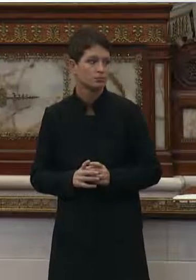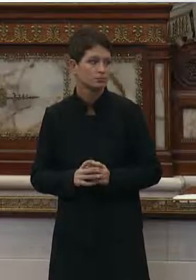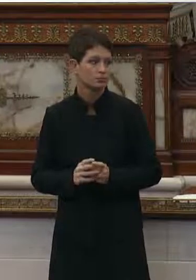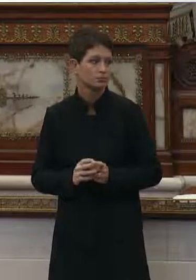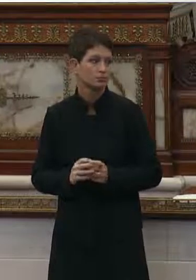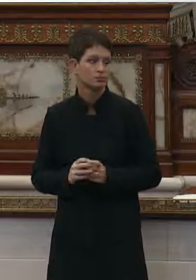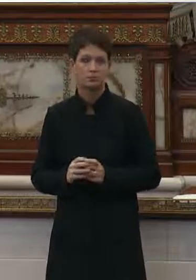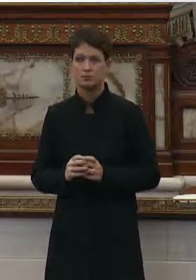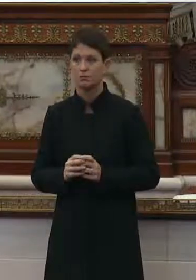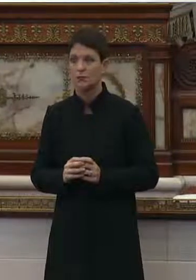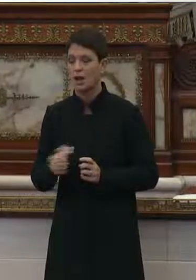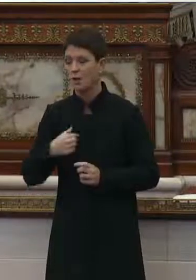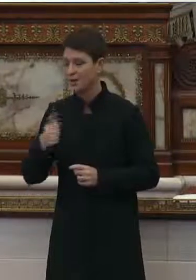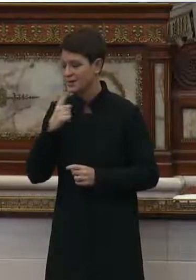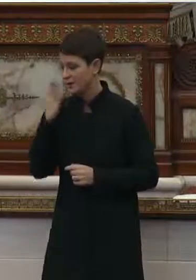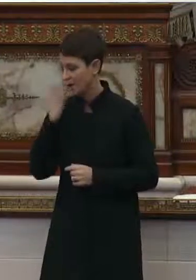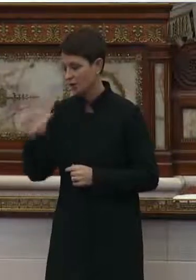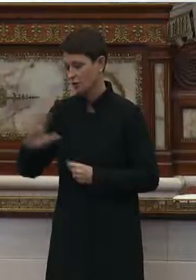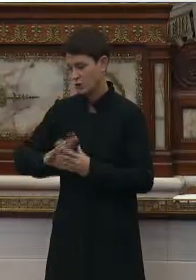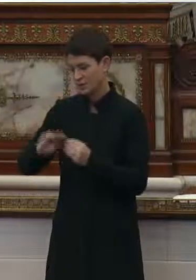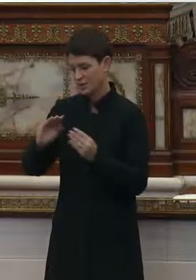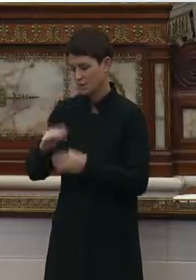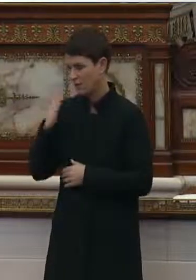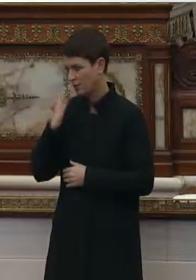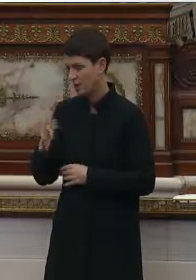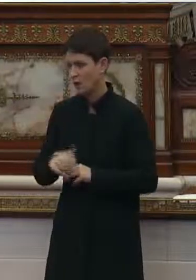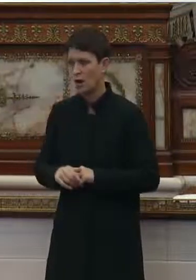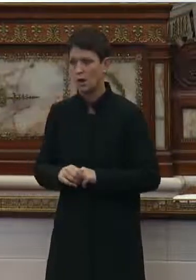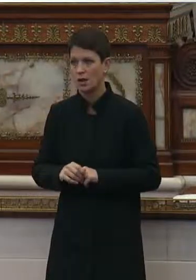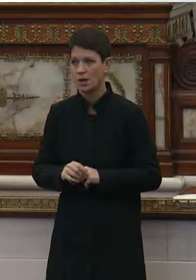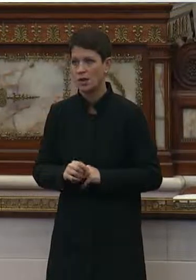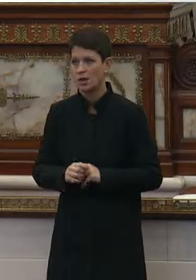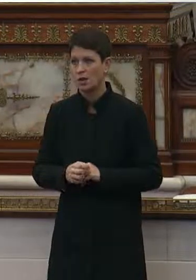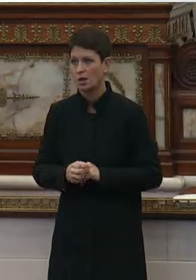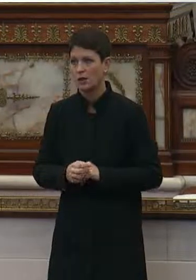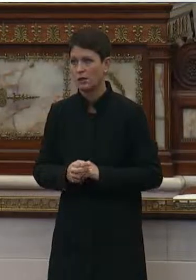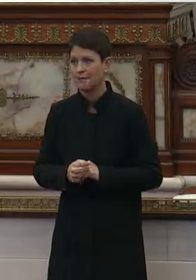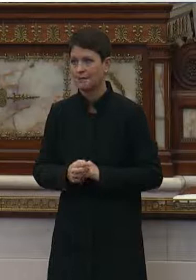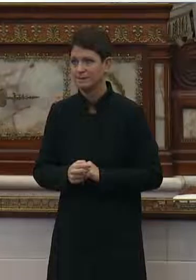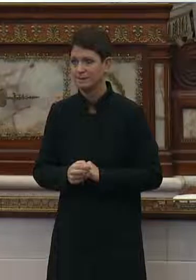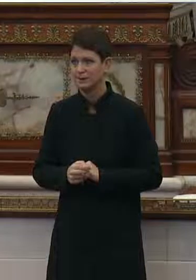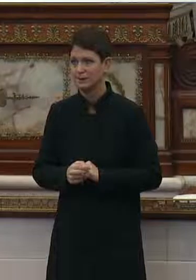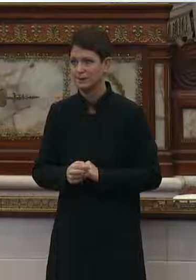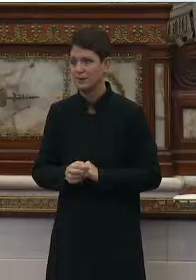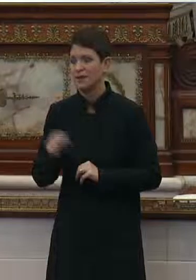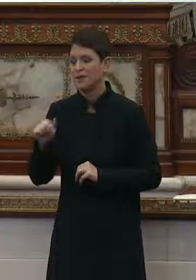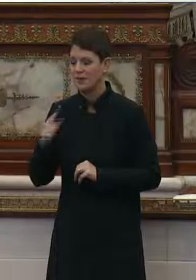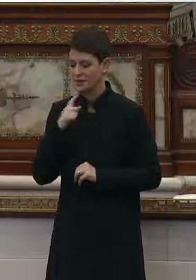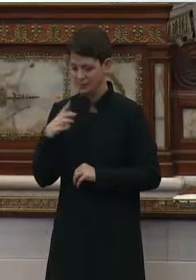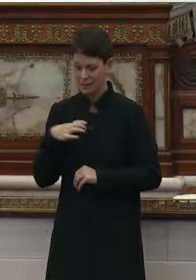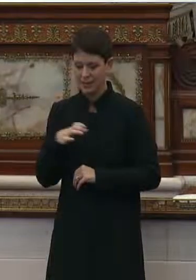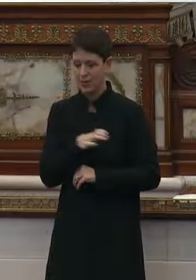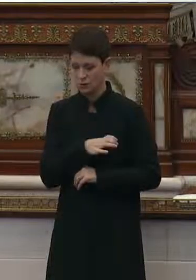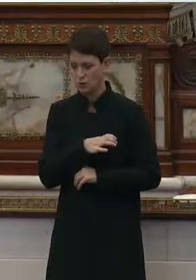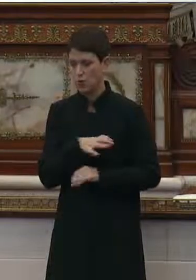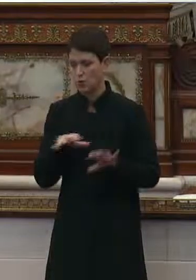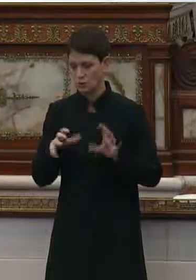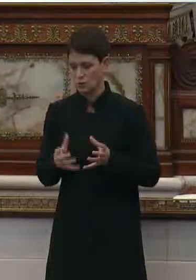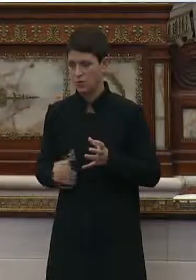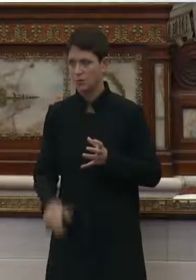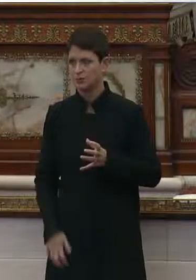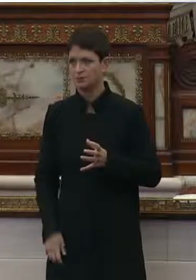Well, I want to thank you for your testimony. You know, I think that this is a council that has done